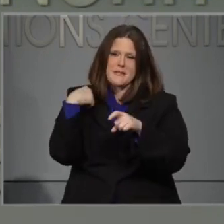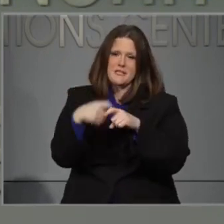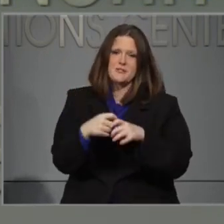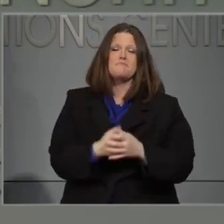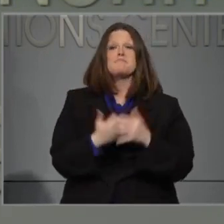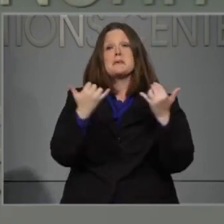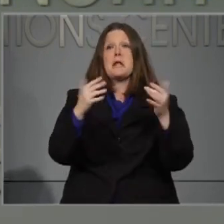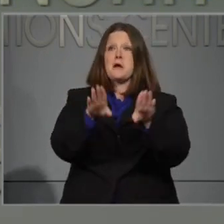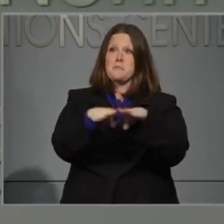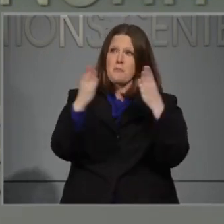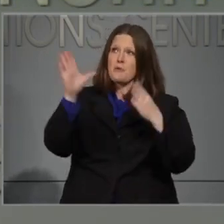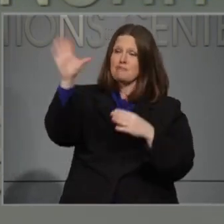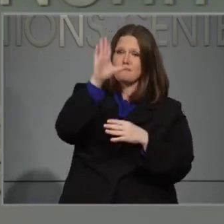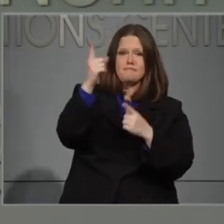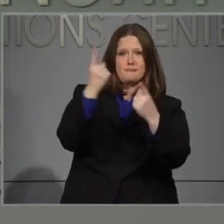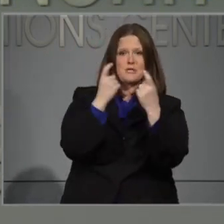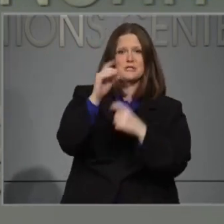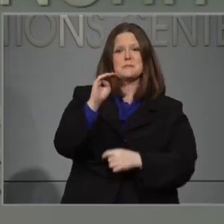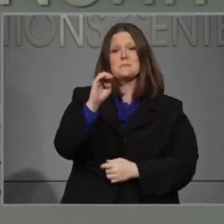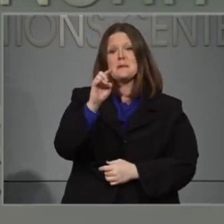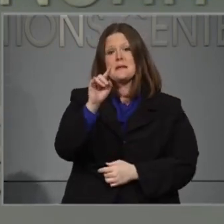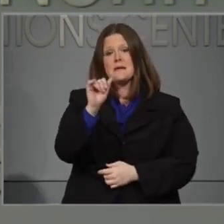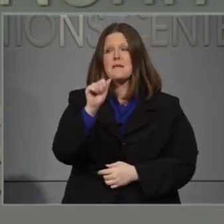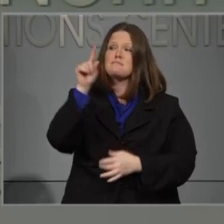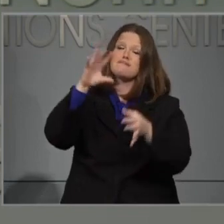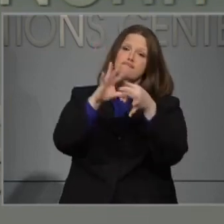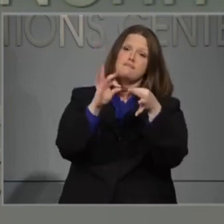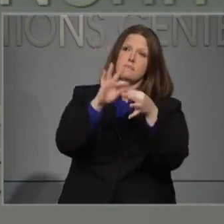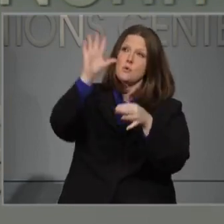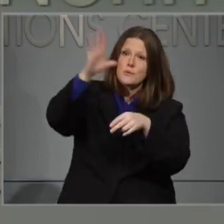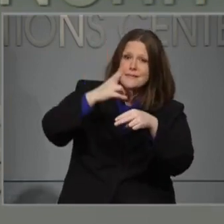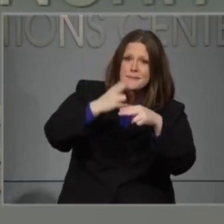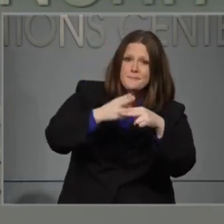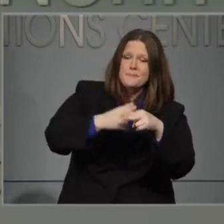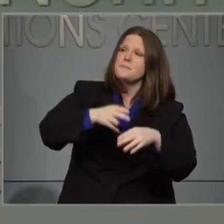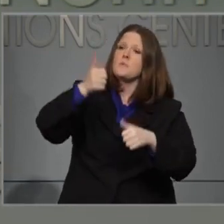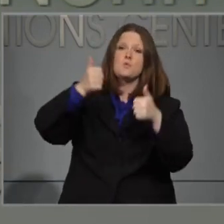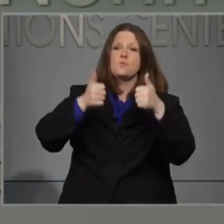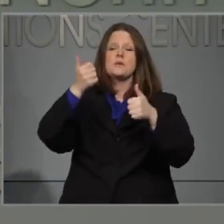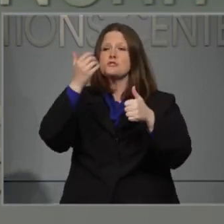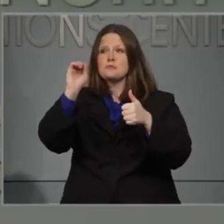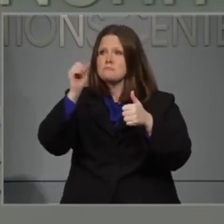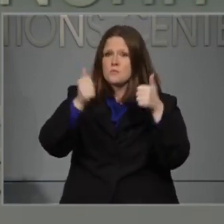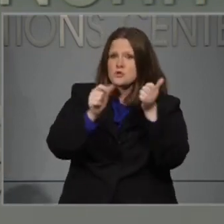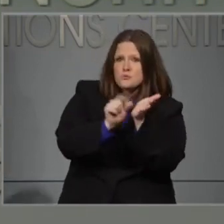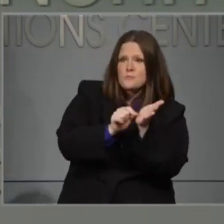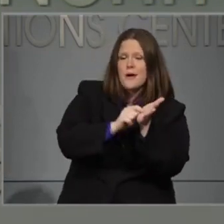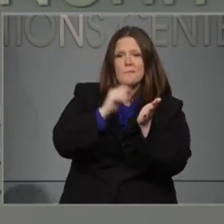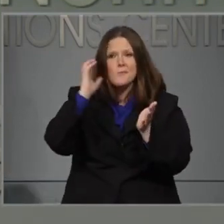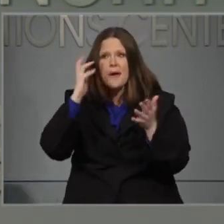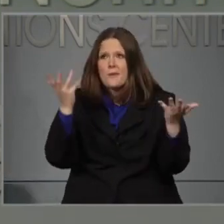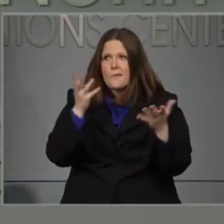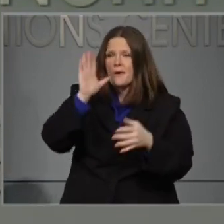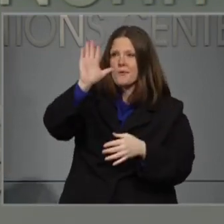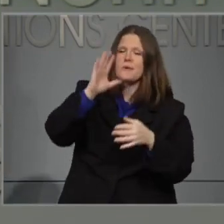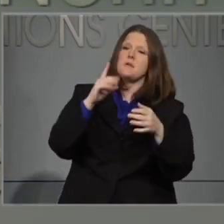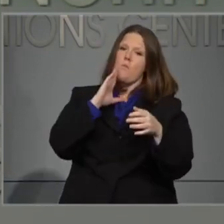identify yourself and your organization, we'd appreciate it. Thank you. First question.